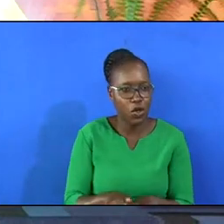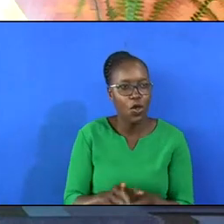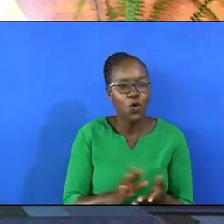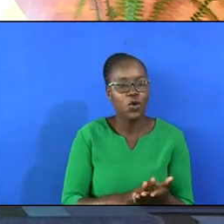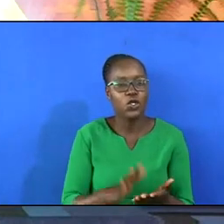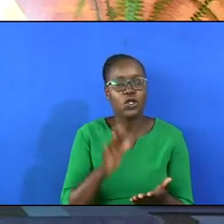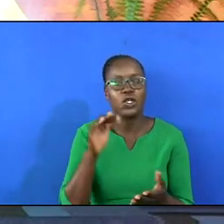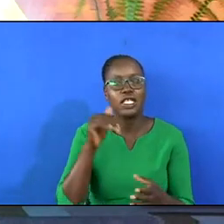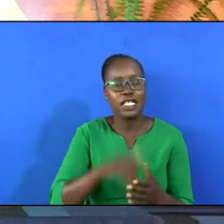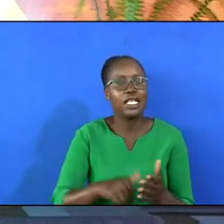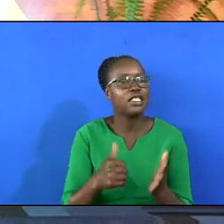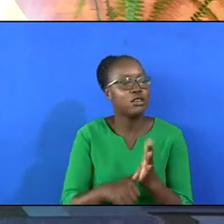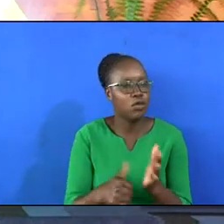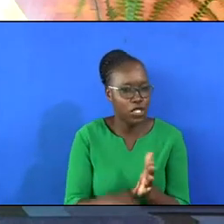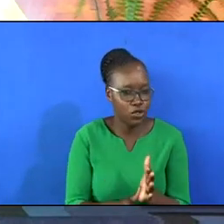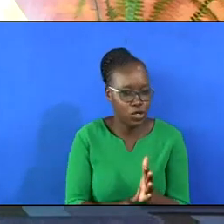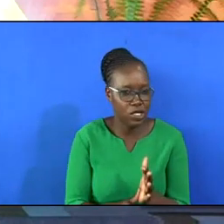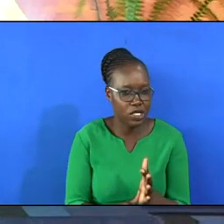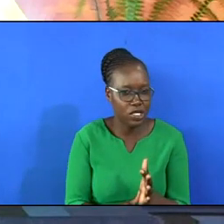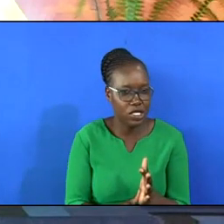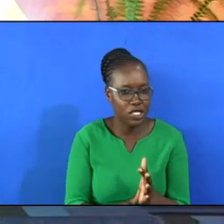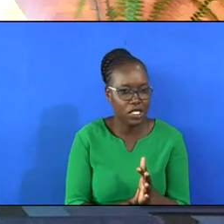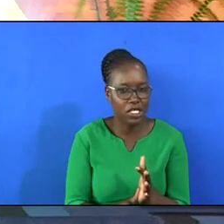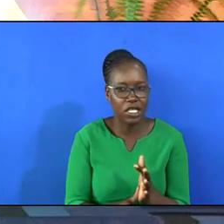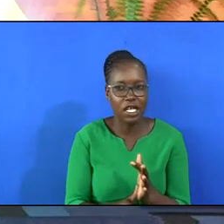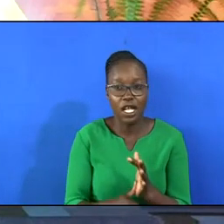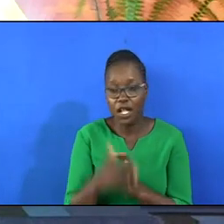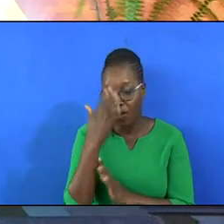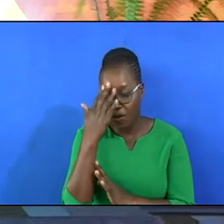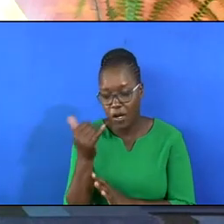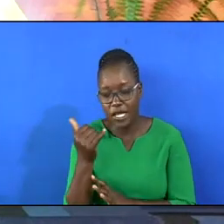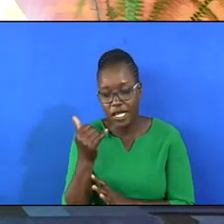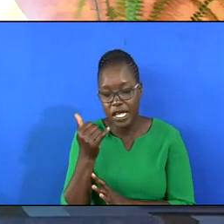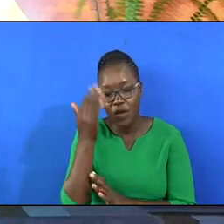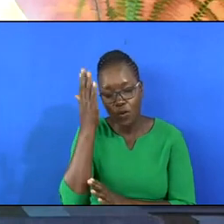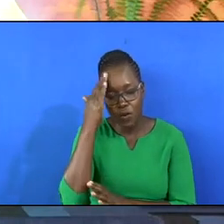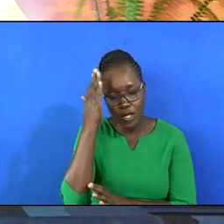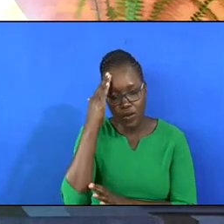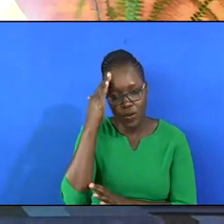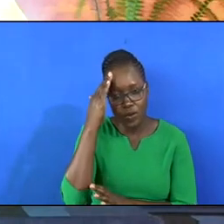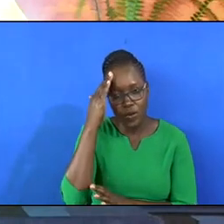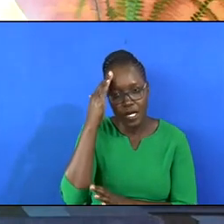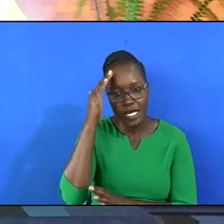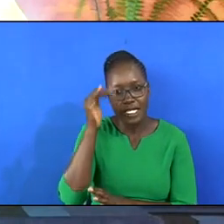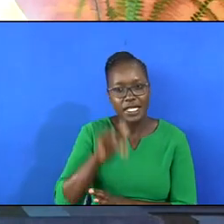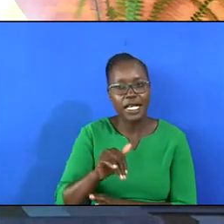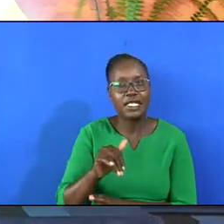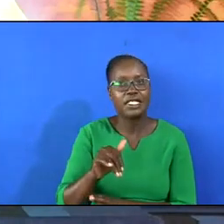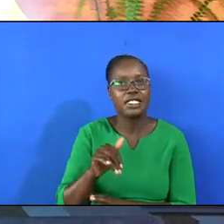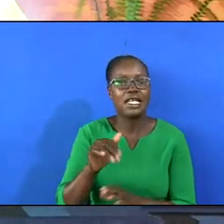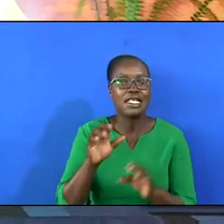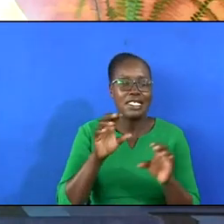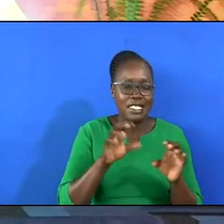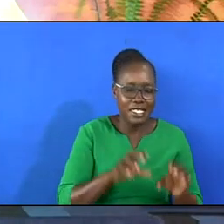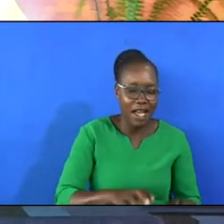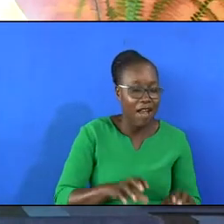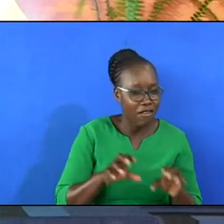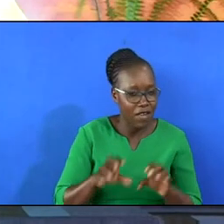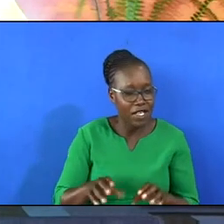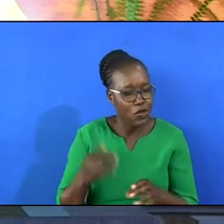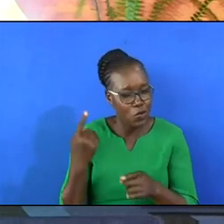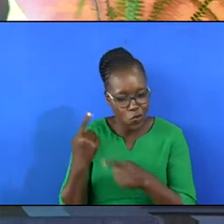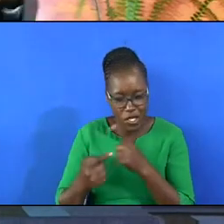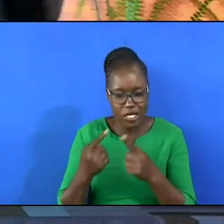glory in tribulation. Why? Because we know that any suffering we go through